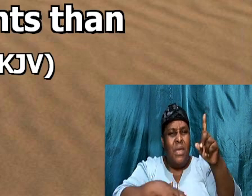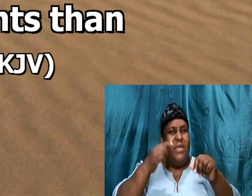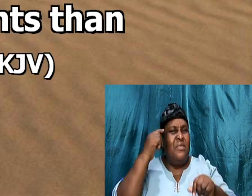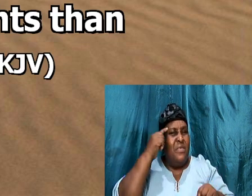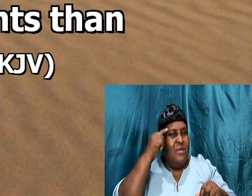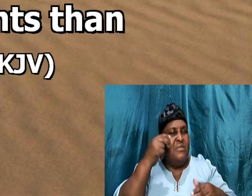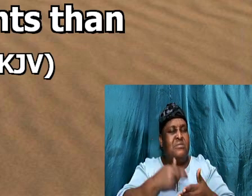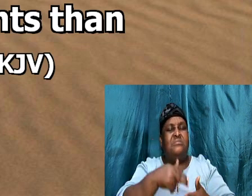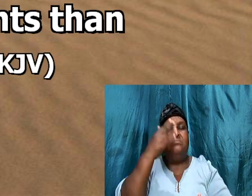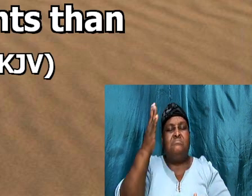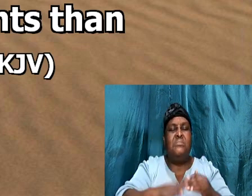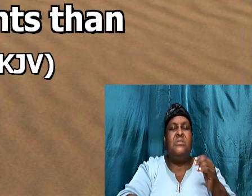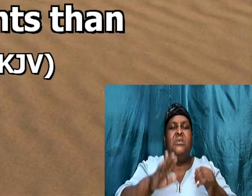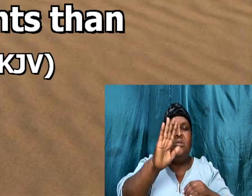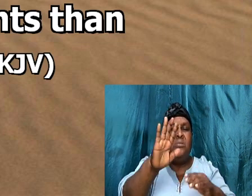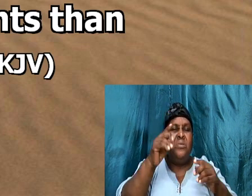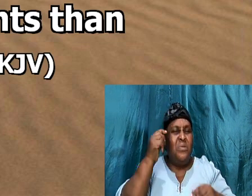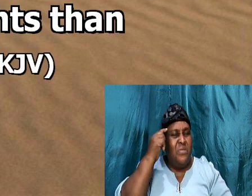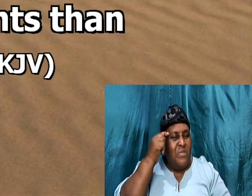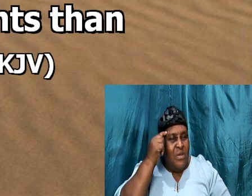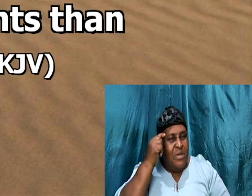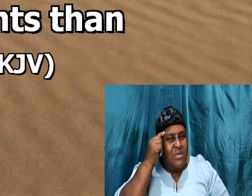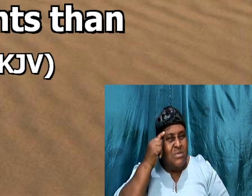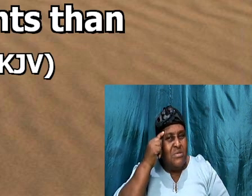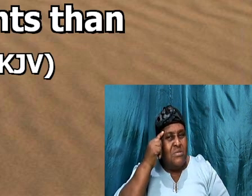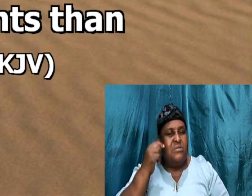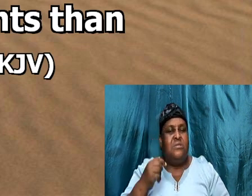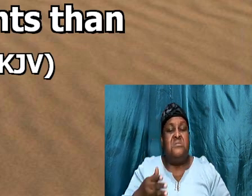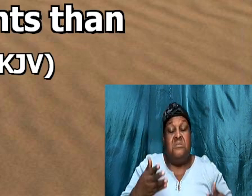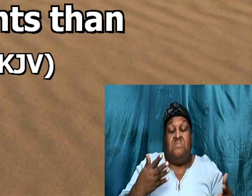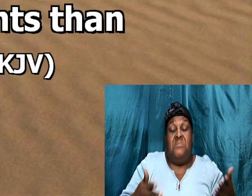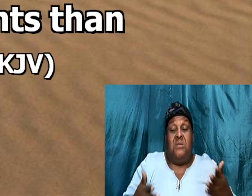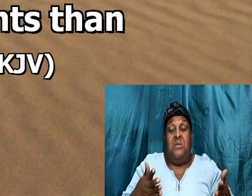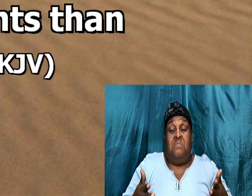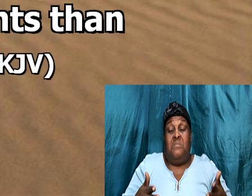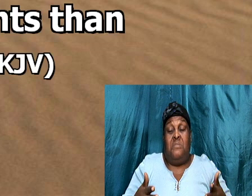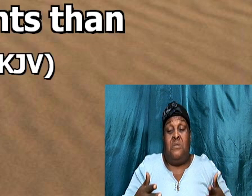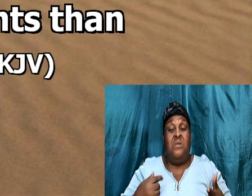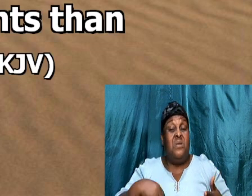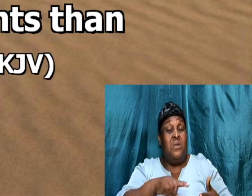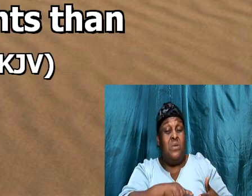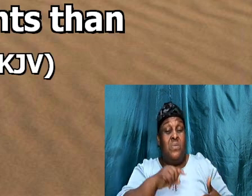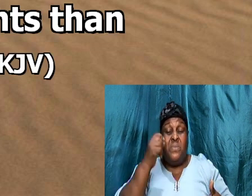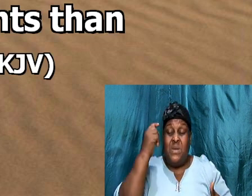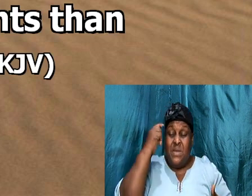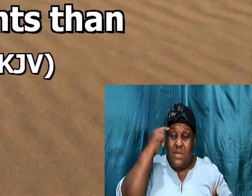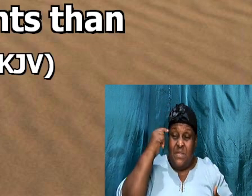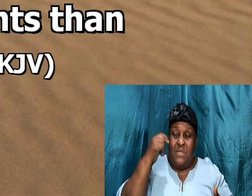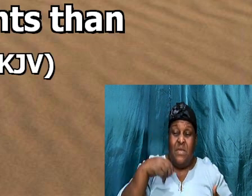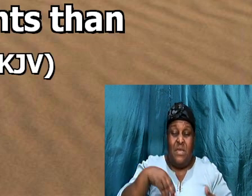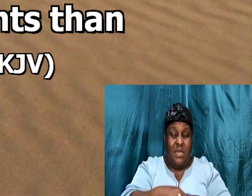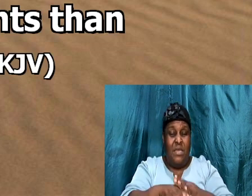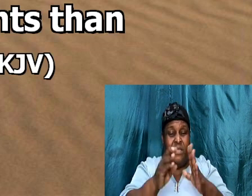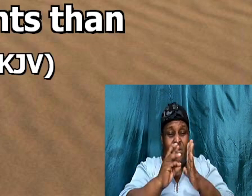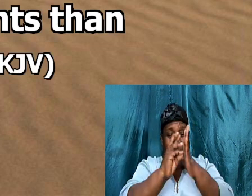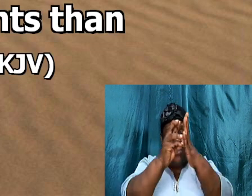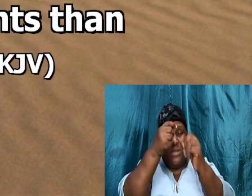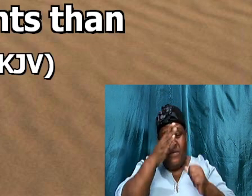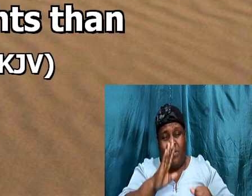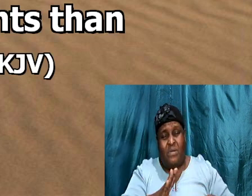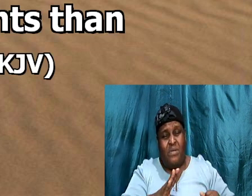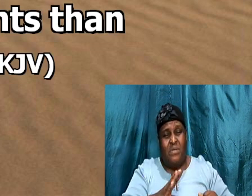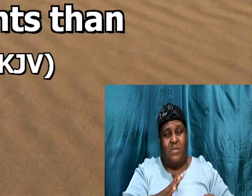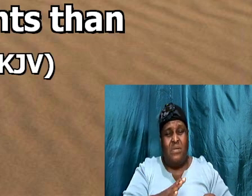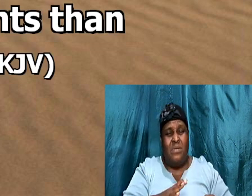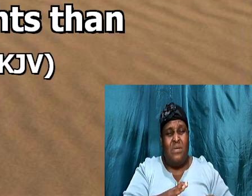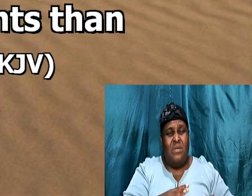thoughts. So, it might be that, we think that, we are in the will of God. But just when we think, that we are in